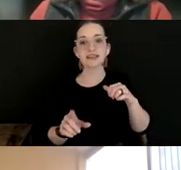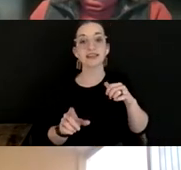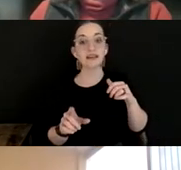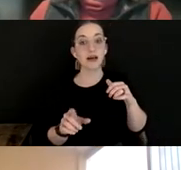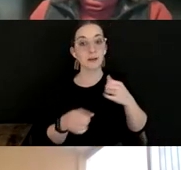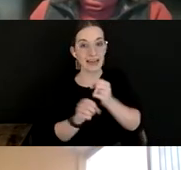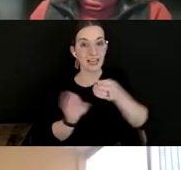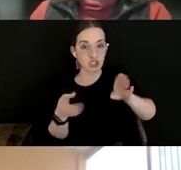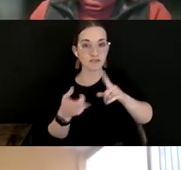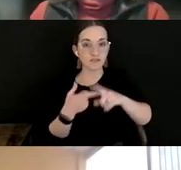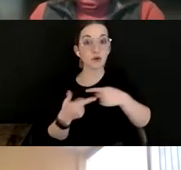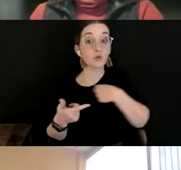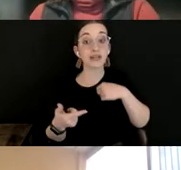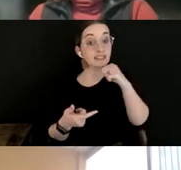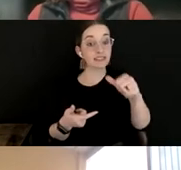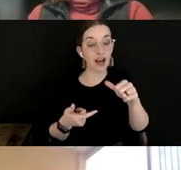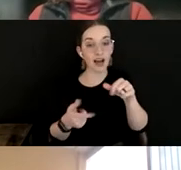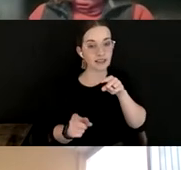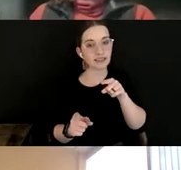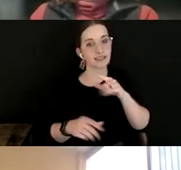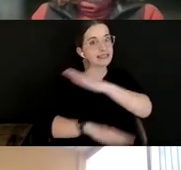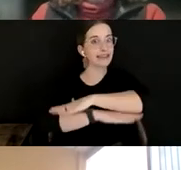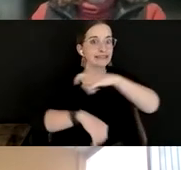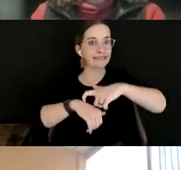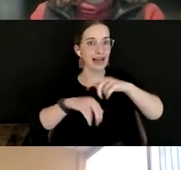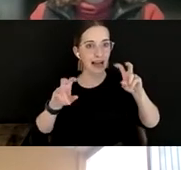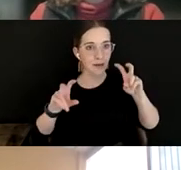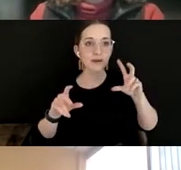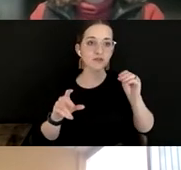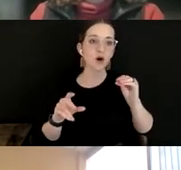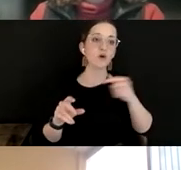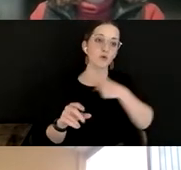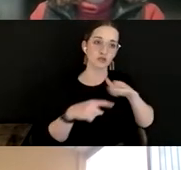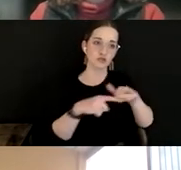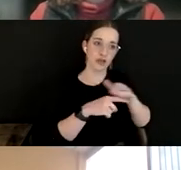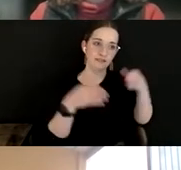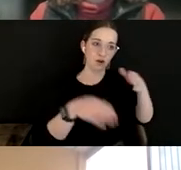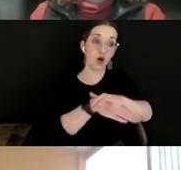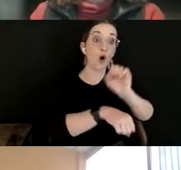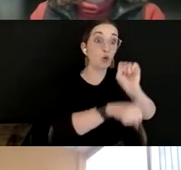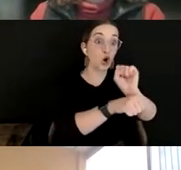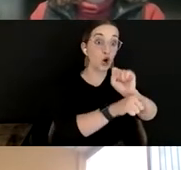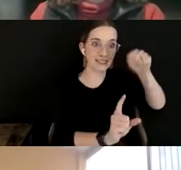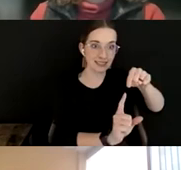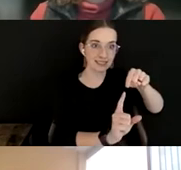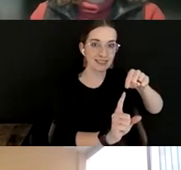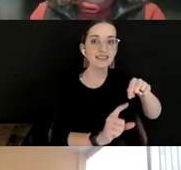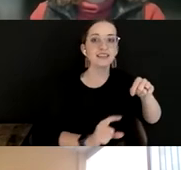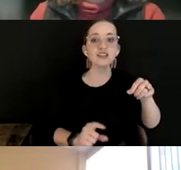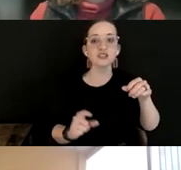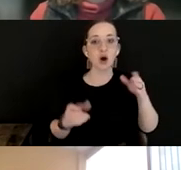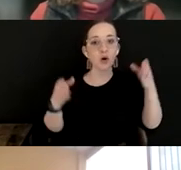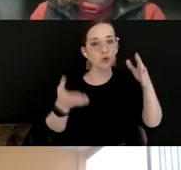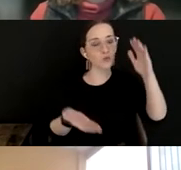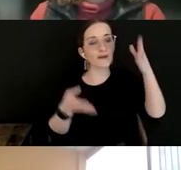And that s something that we trained all of the hiring managers to do so that they were focused less on who s in the office